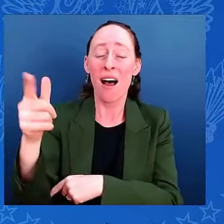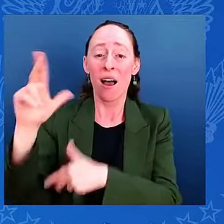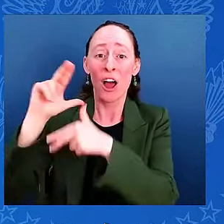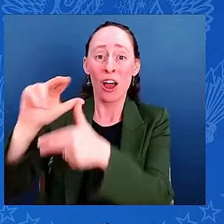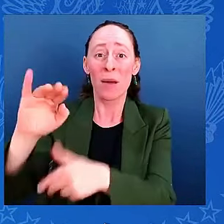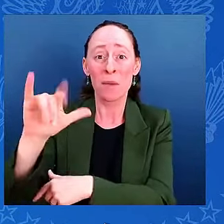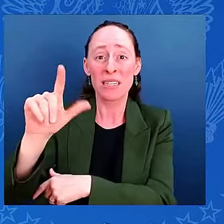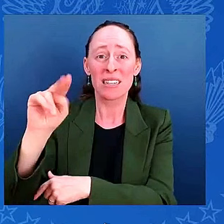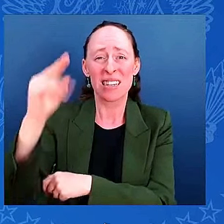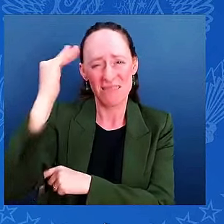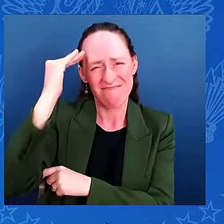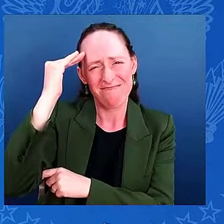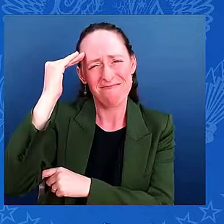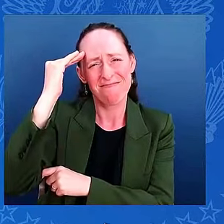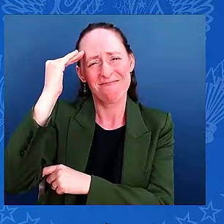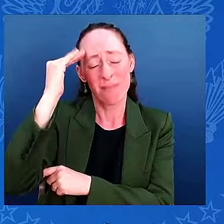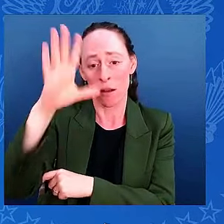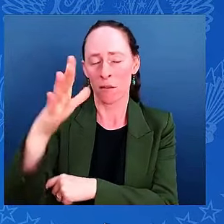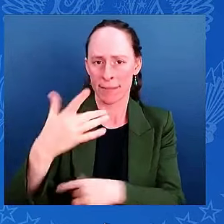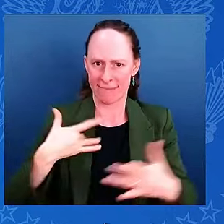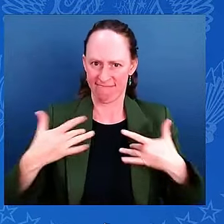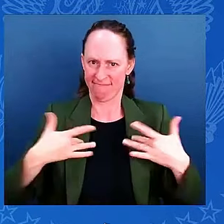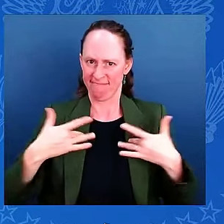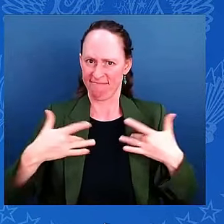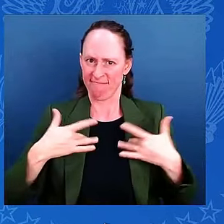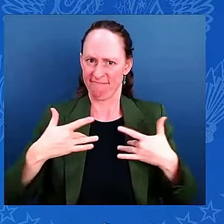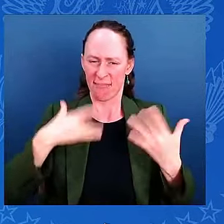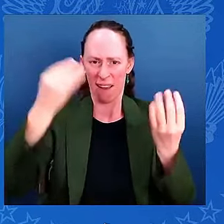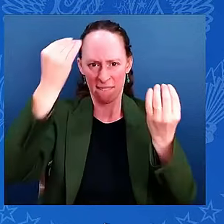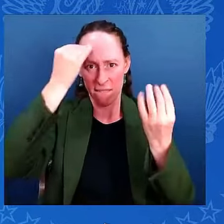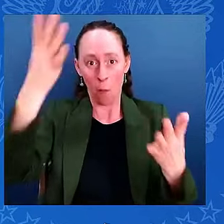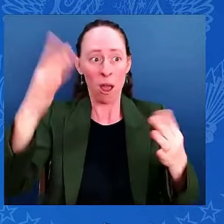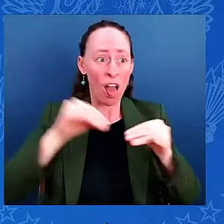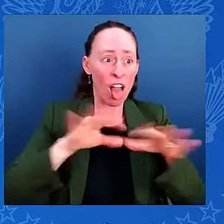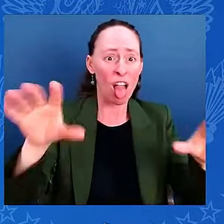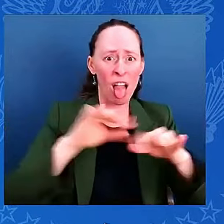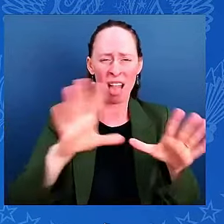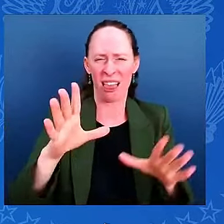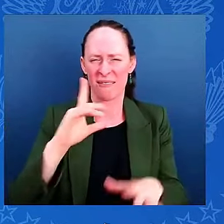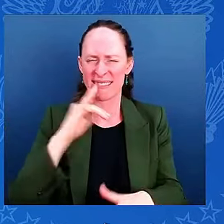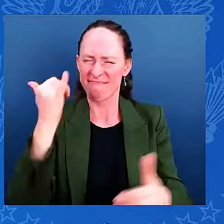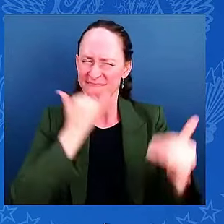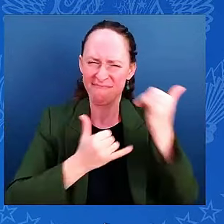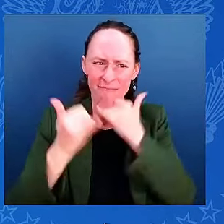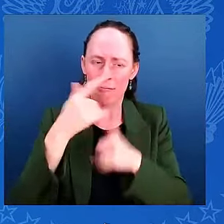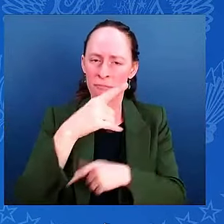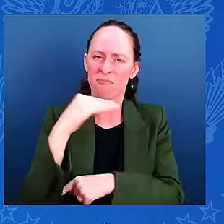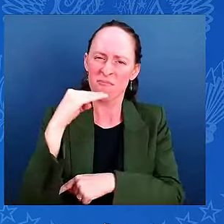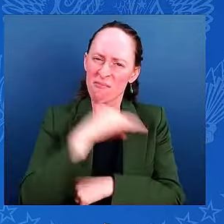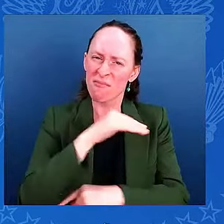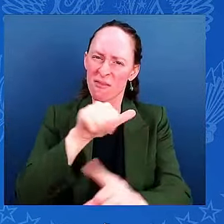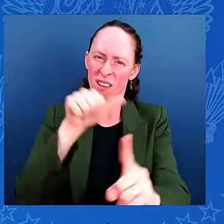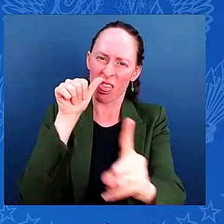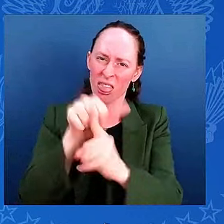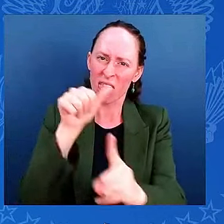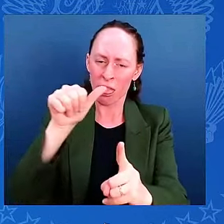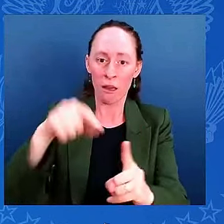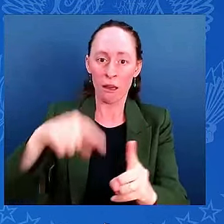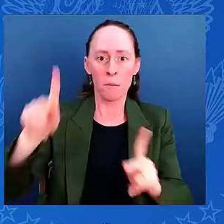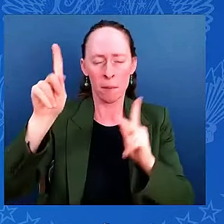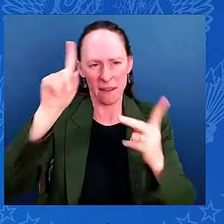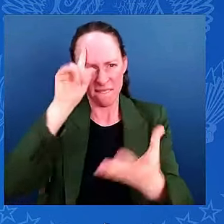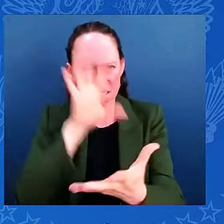and outright lies about what's going on. It's undermining confidence in the people in Florida and incredible